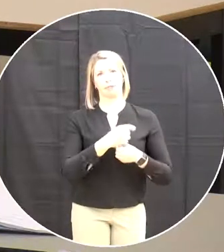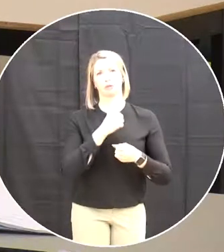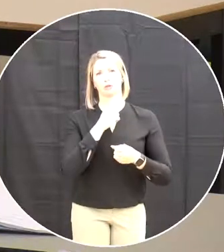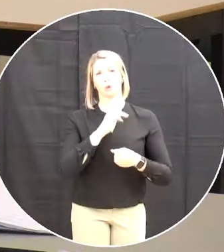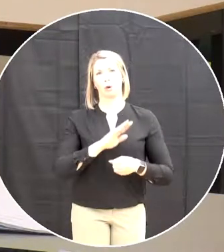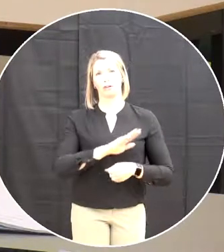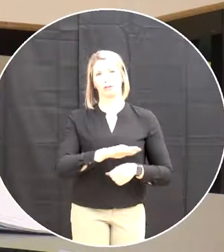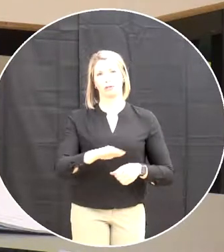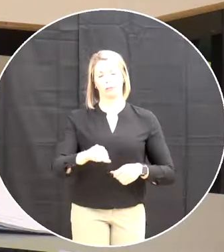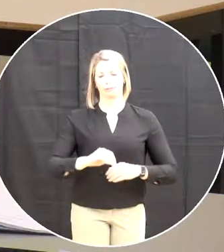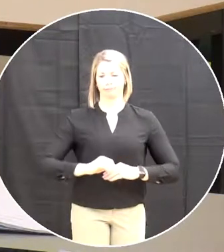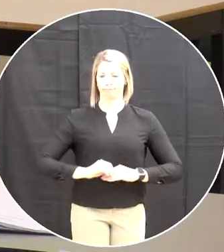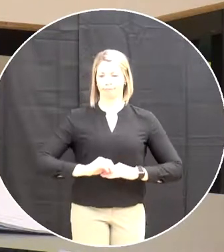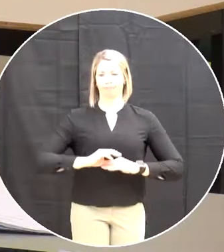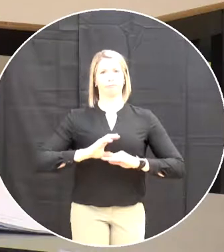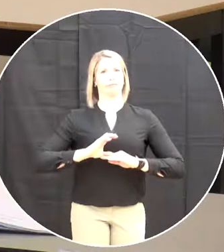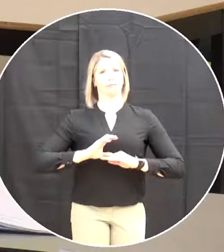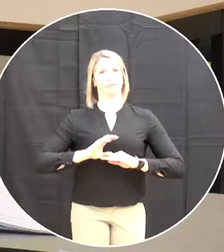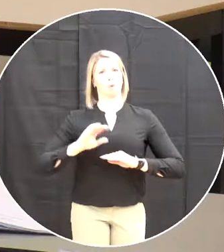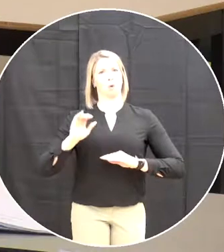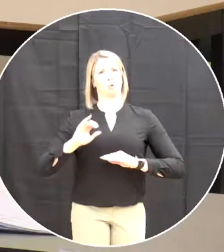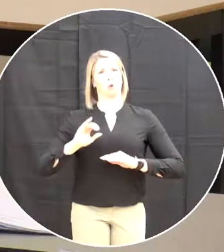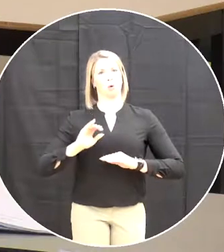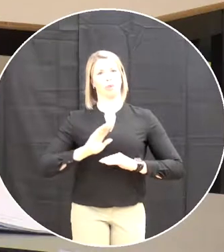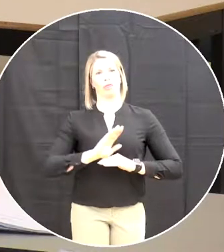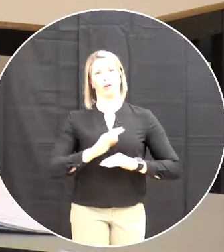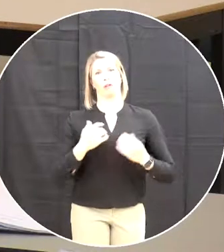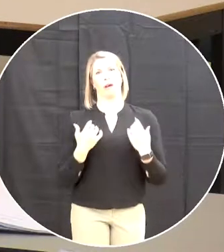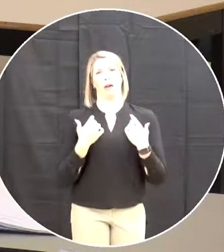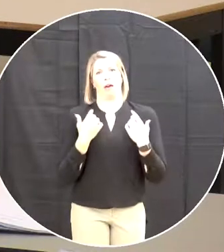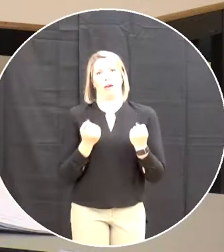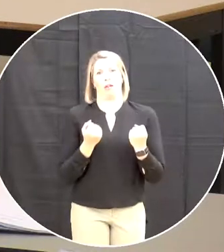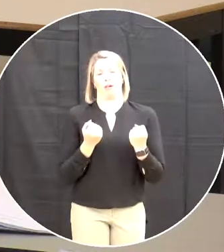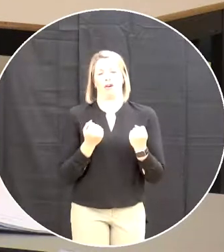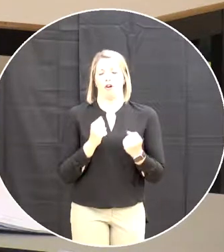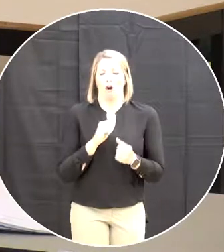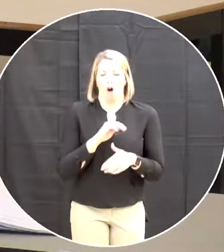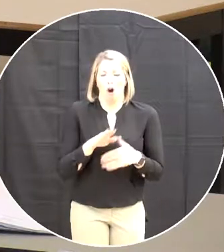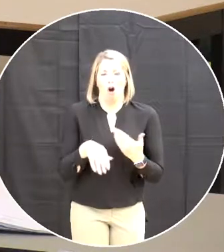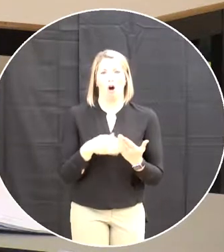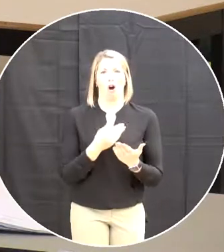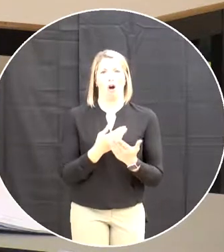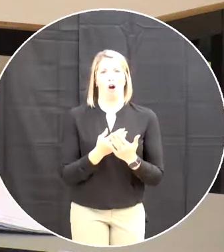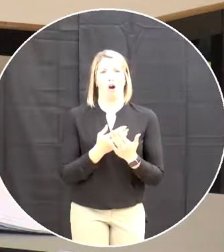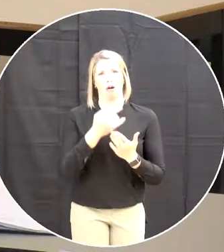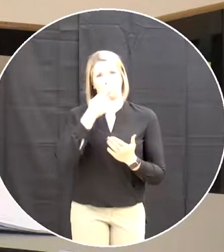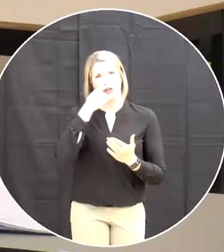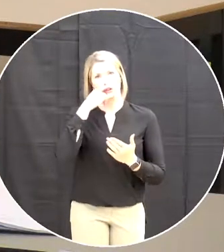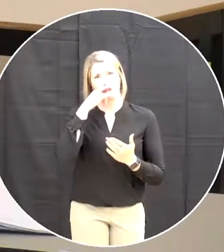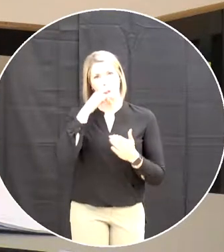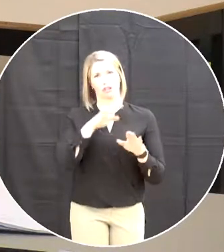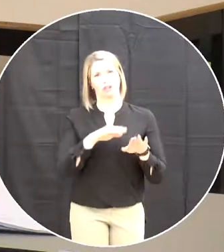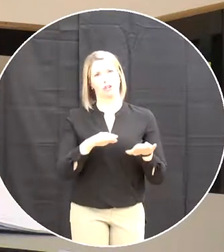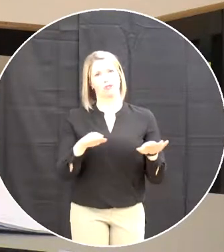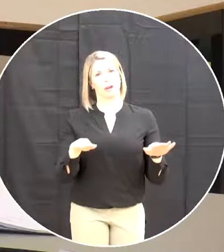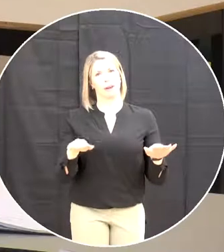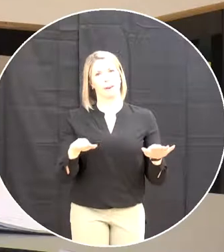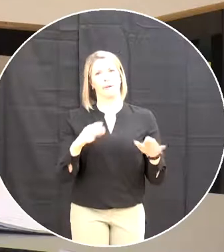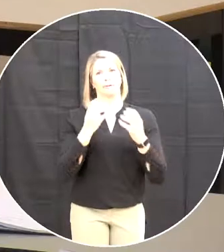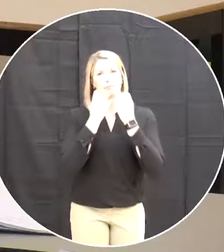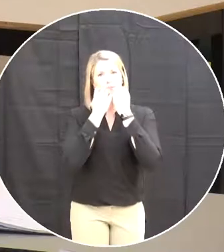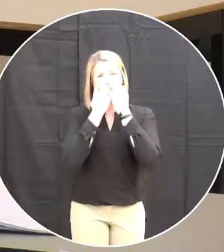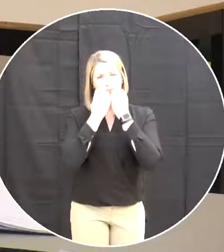information of our commitment to ensure that every child matters we encourage everybody to reflect on the actions